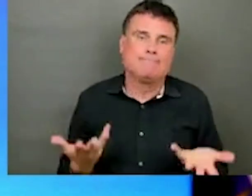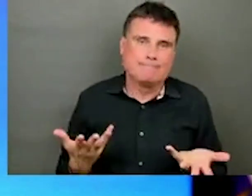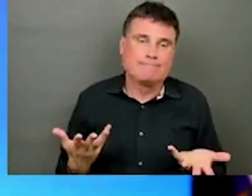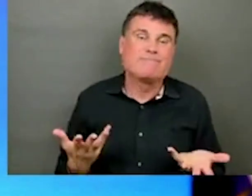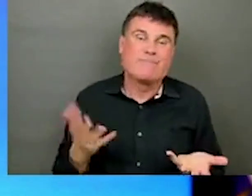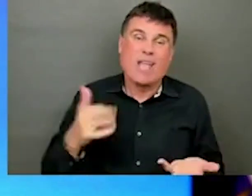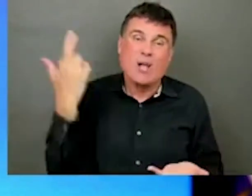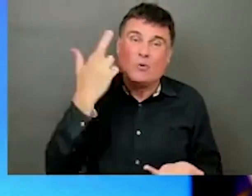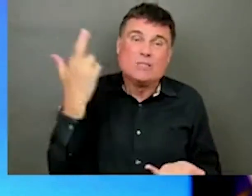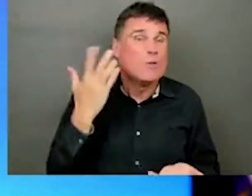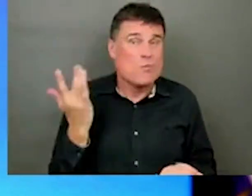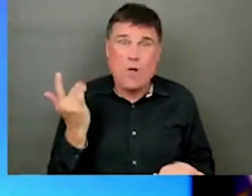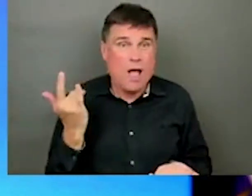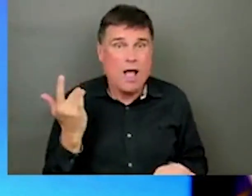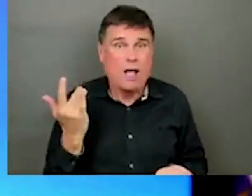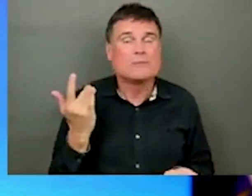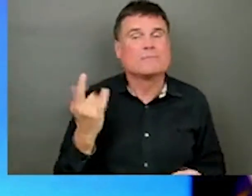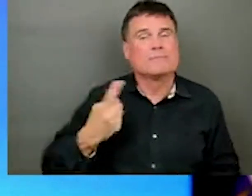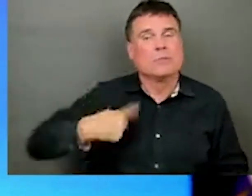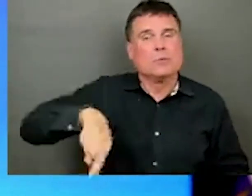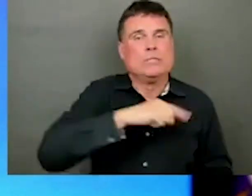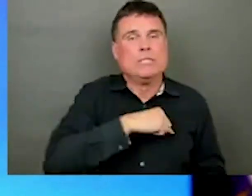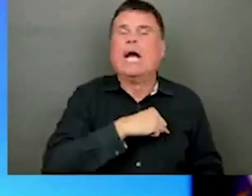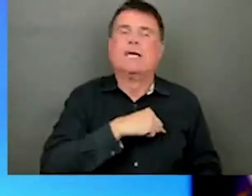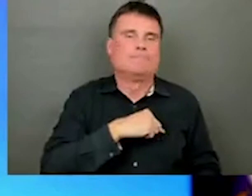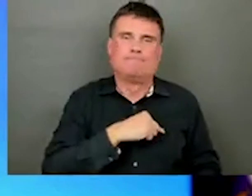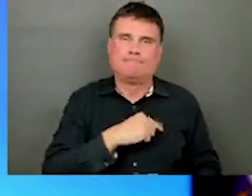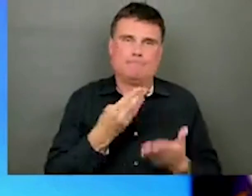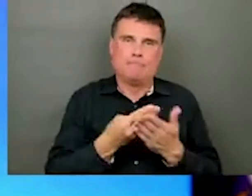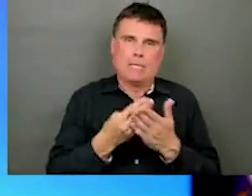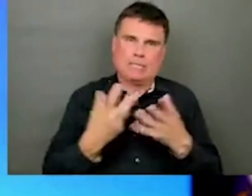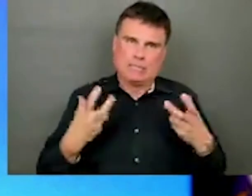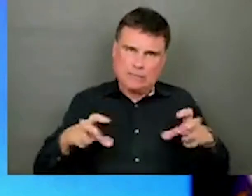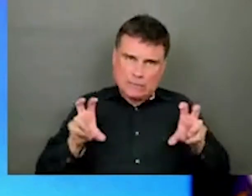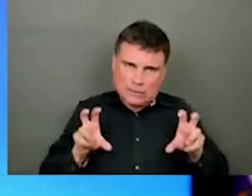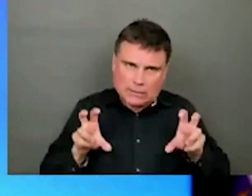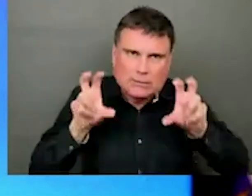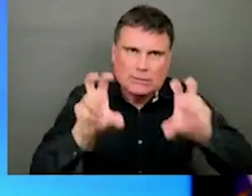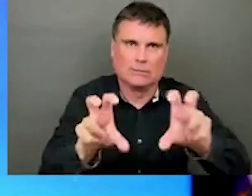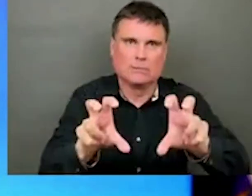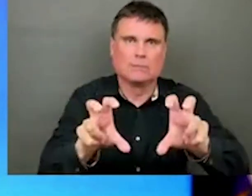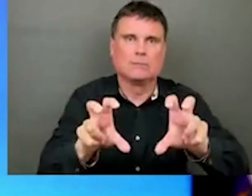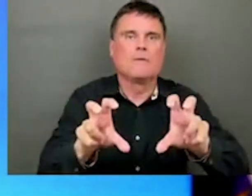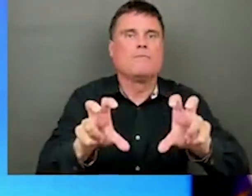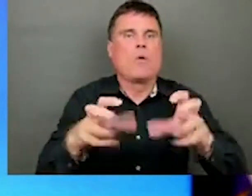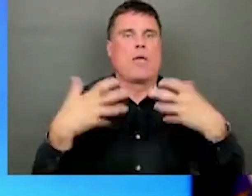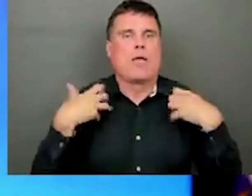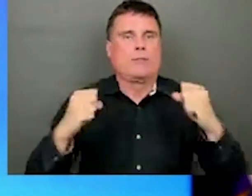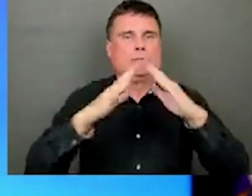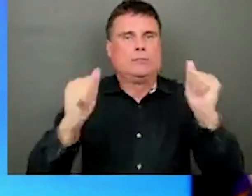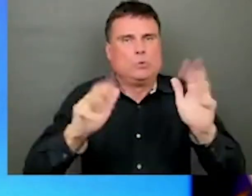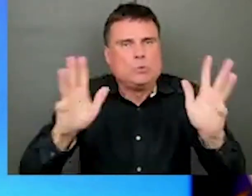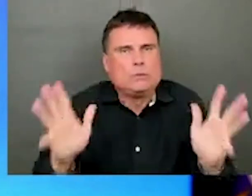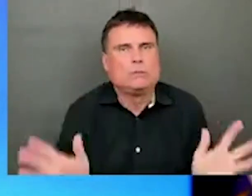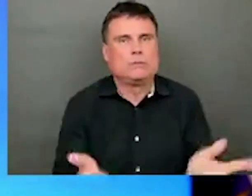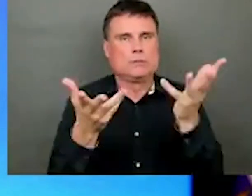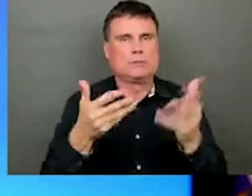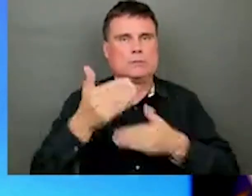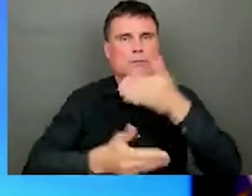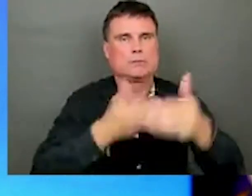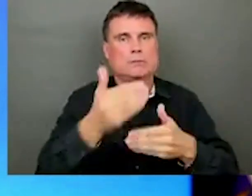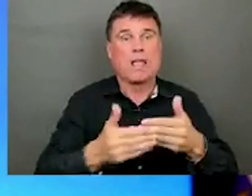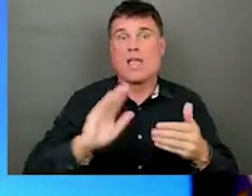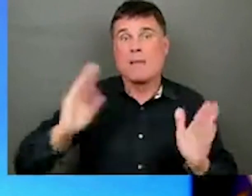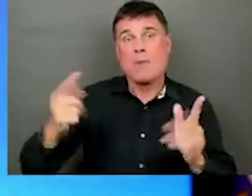I think, exceptional investments by the standard of any problems in our healthcare system, but nonetheless, those are challenges that exist. But